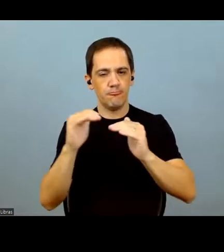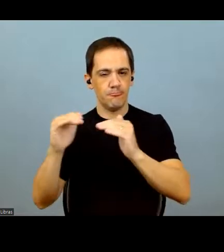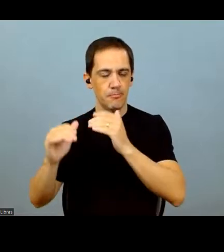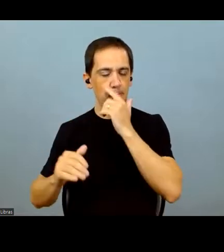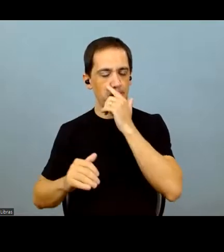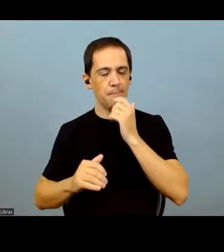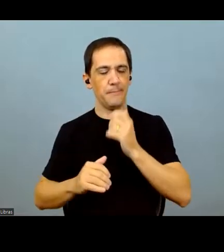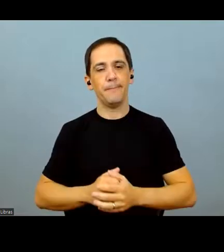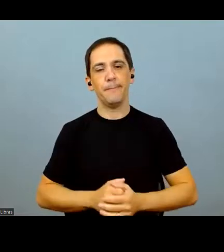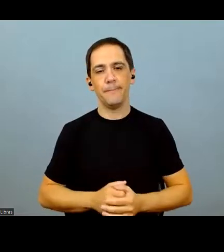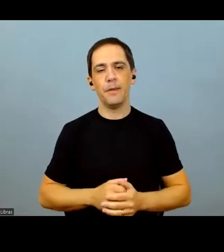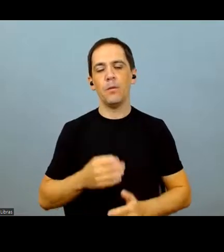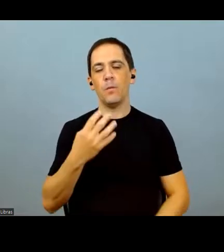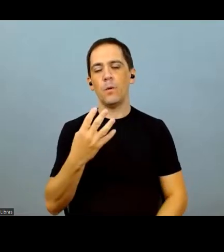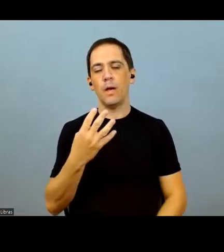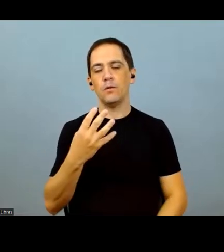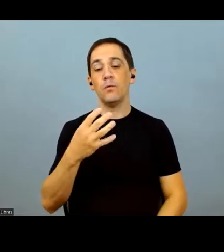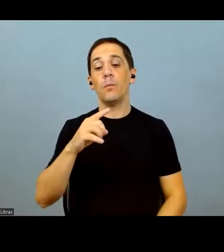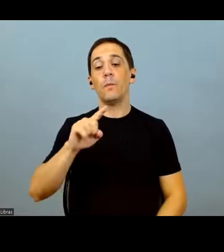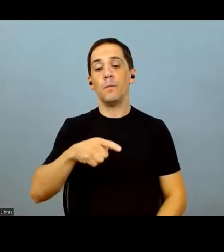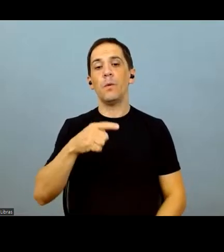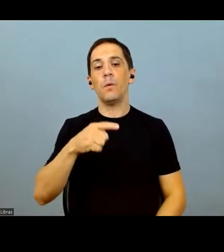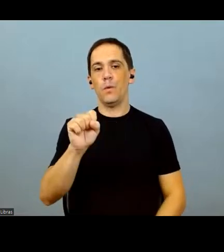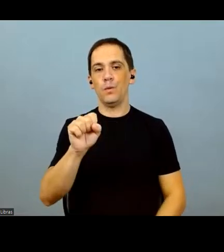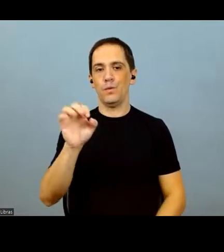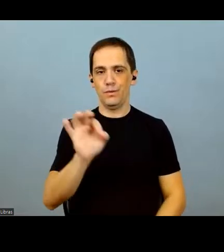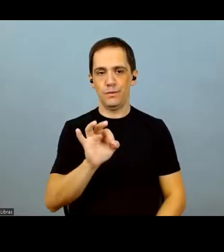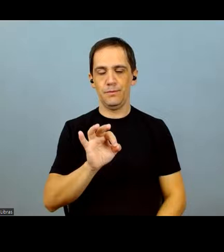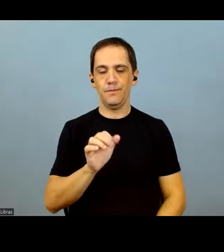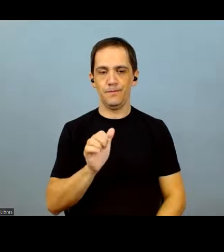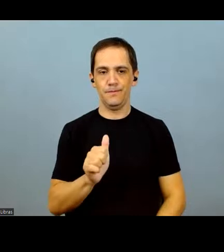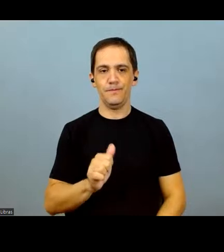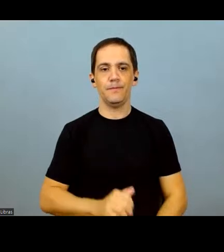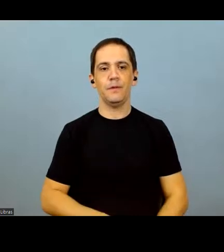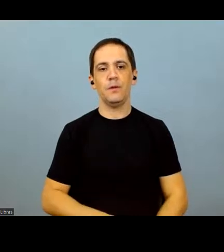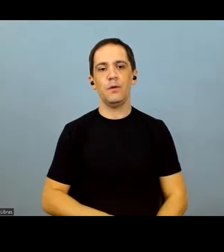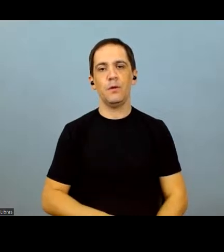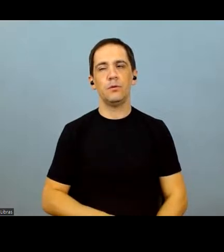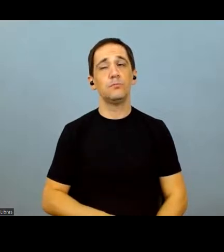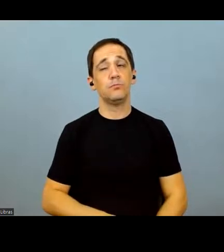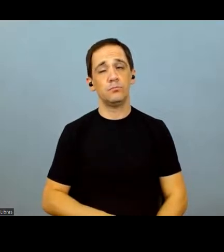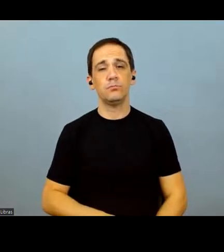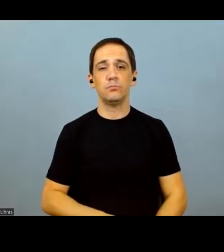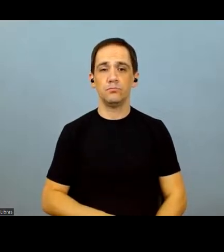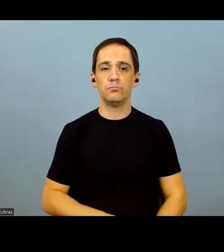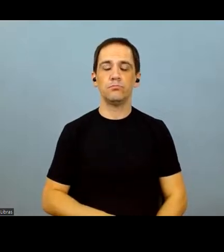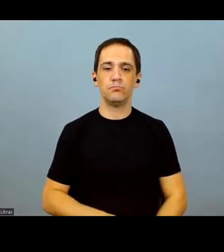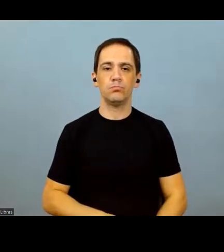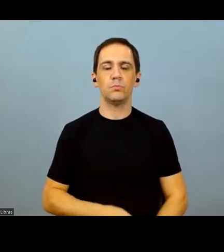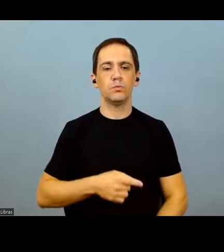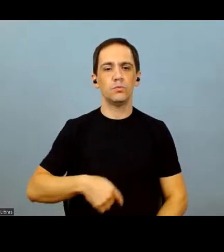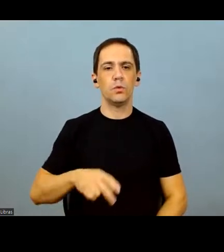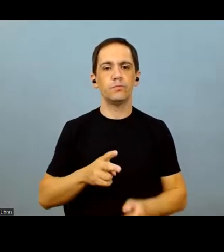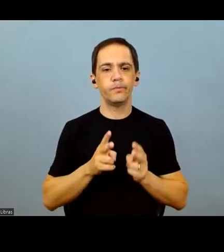Which is, well, based on the dividend payout date. And with this